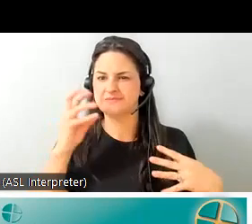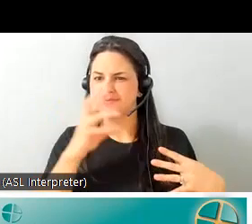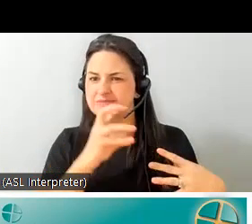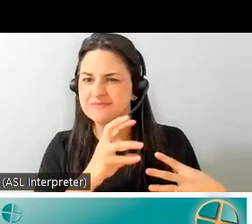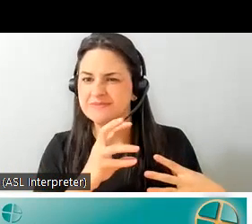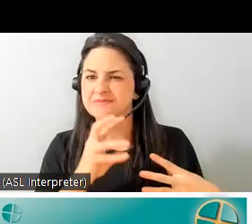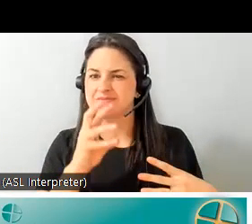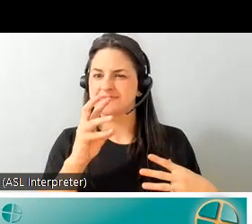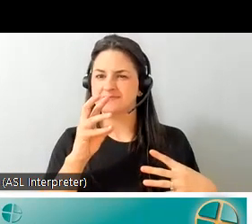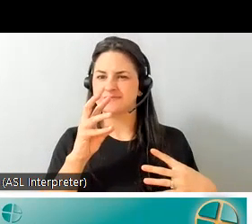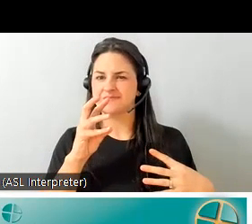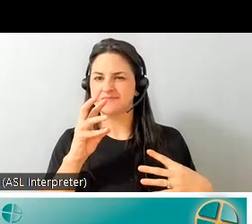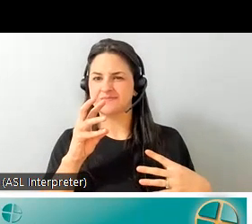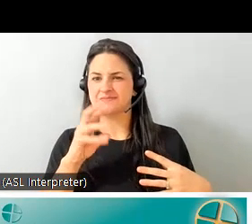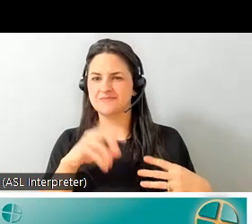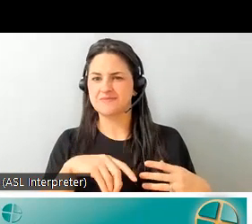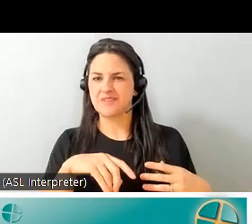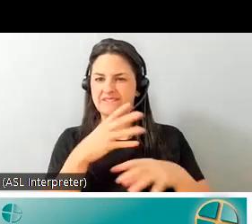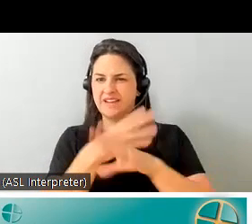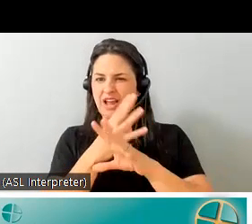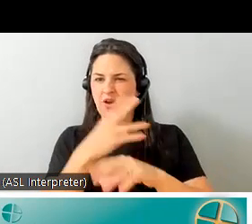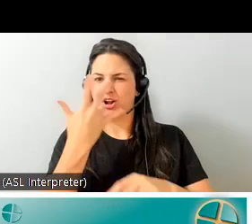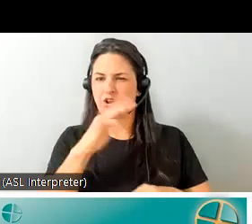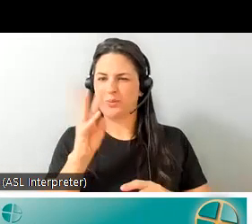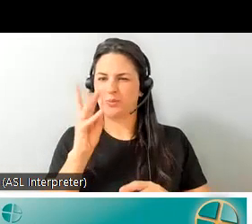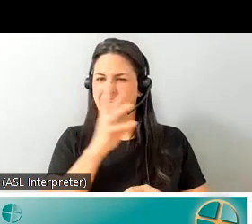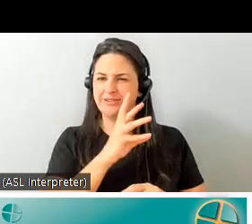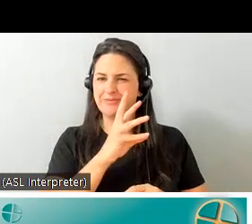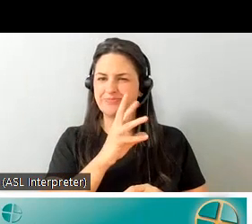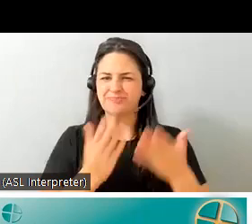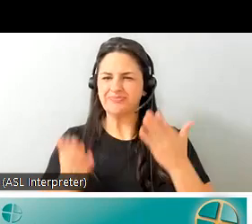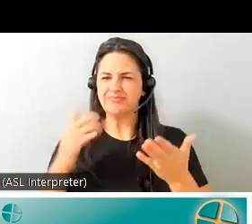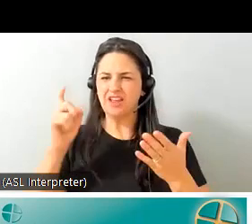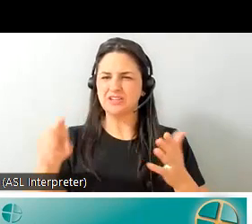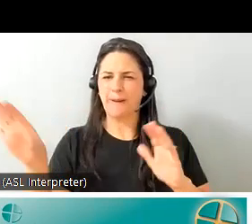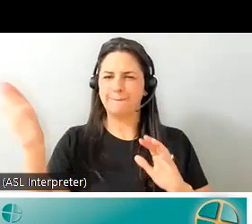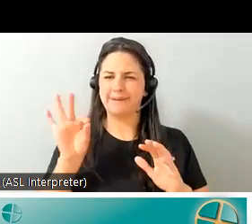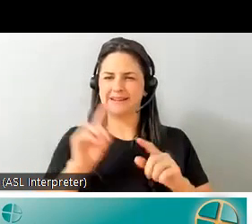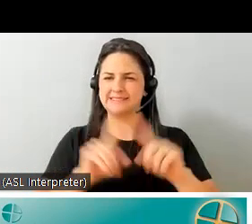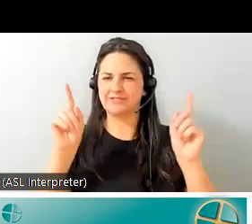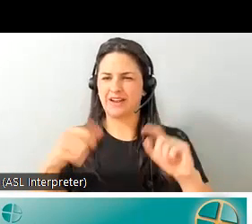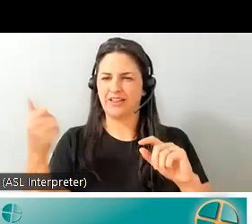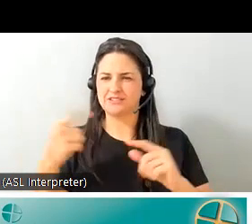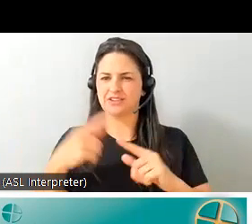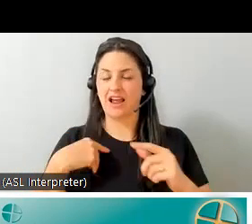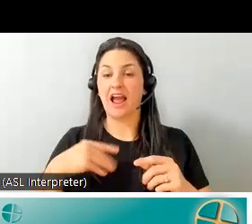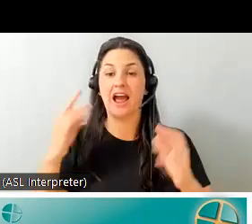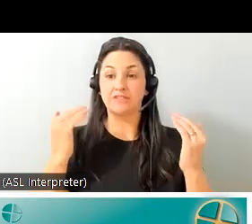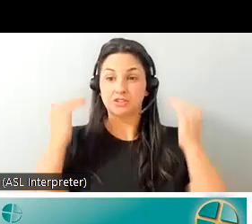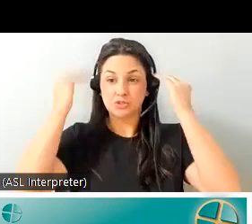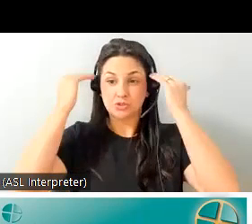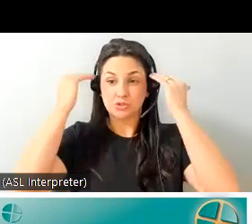the uh in the uh video feed so i probably should have picked a different shirt i have short gray hair